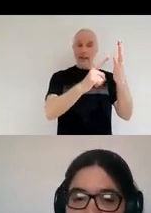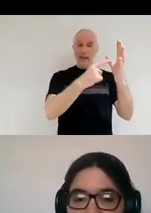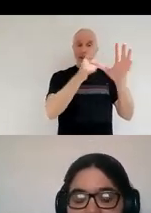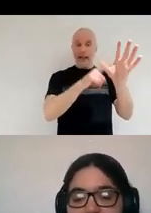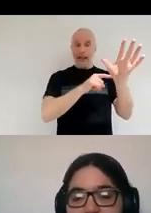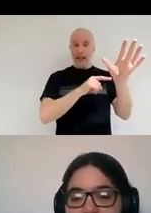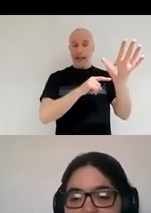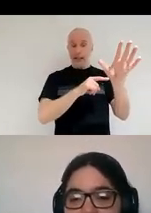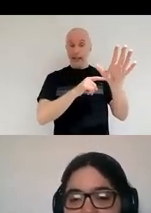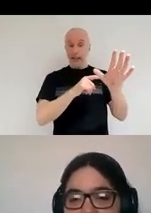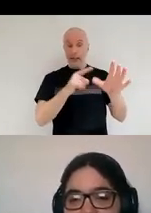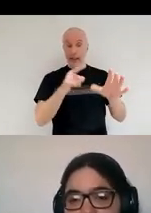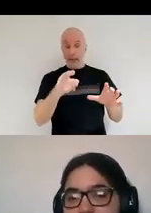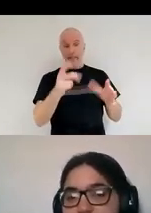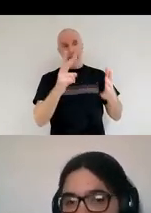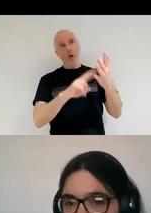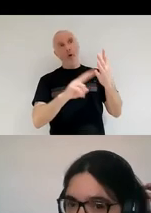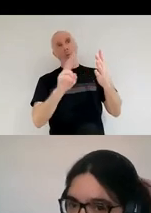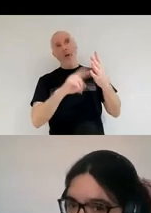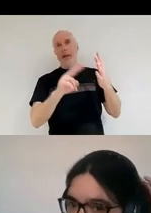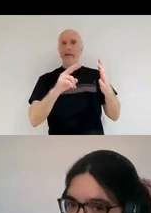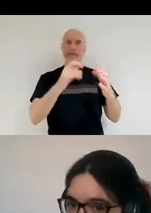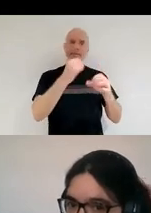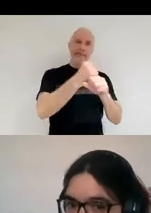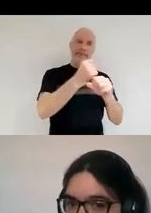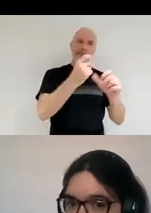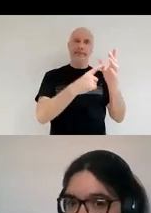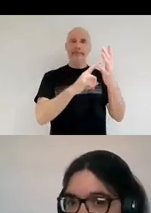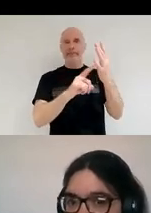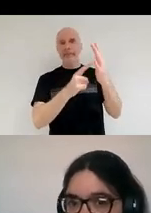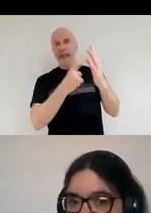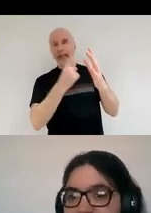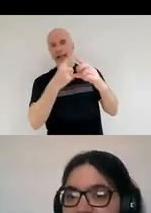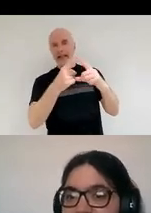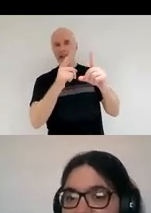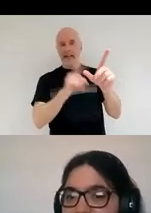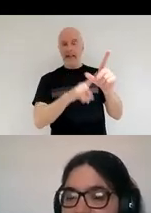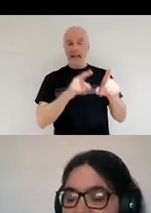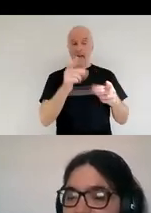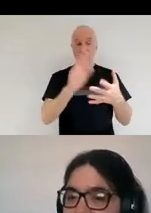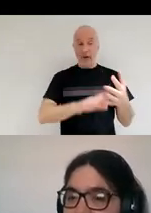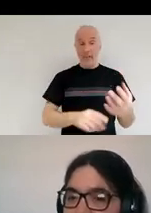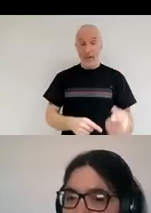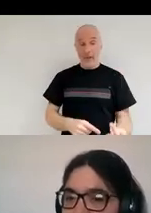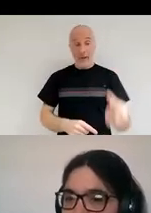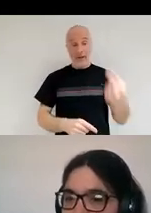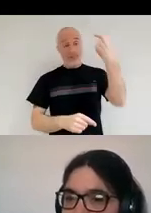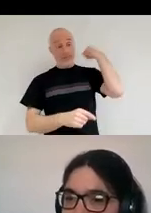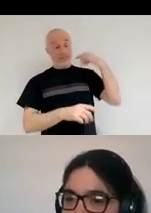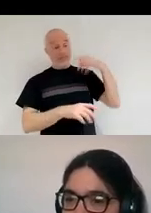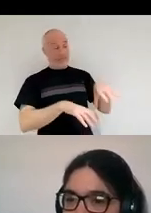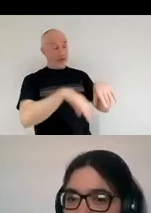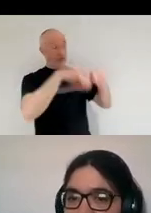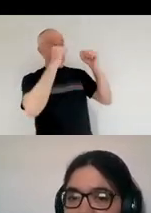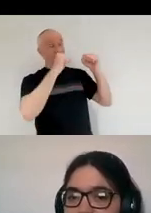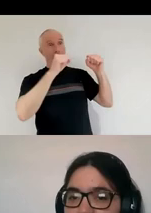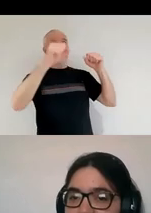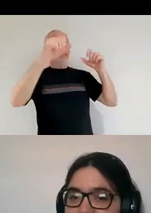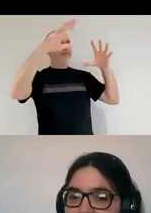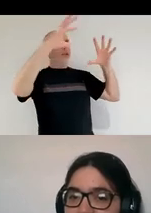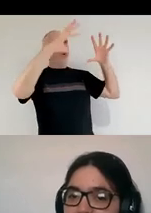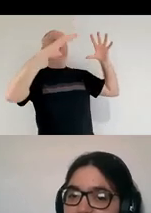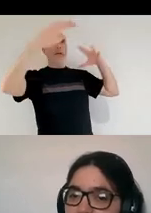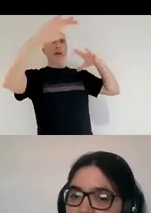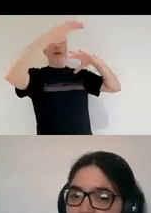the universe. And the way that we did that is this galaxy was very conveniently located so